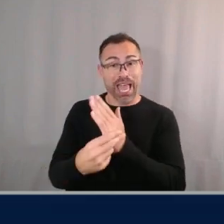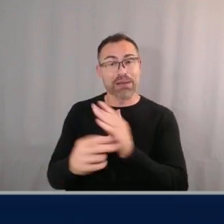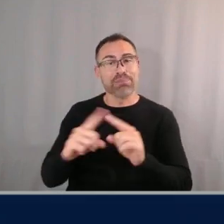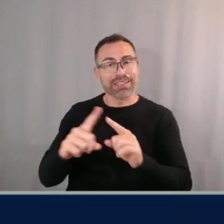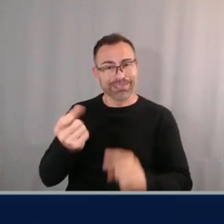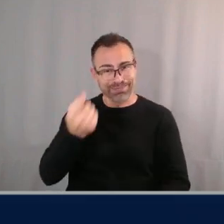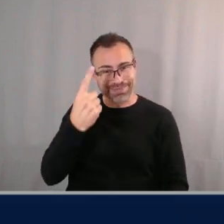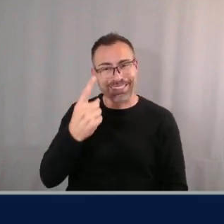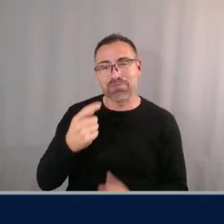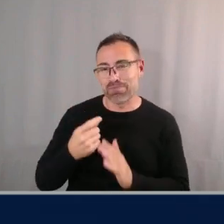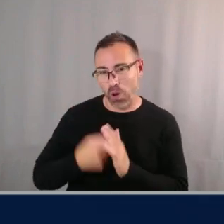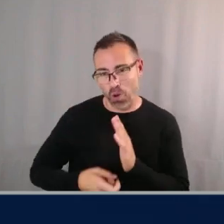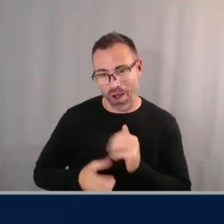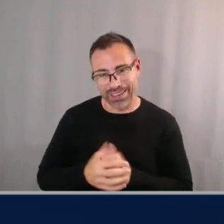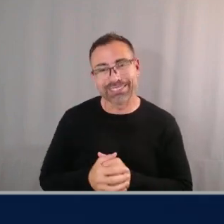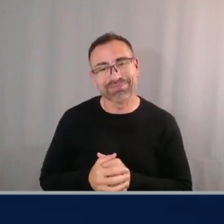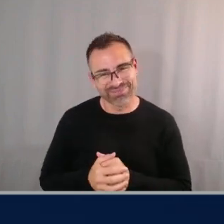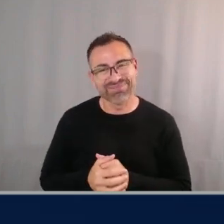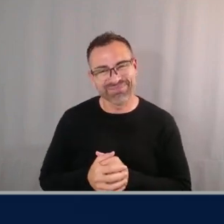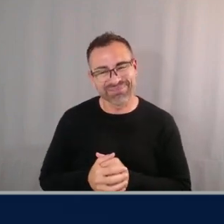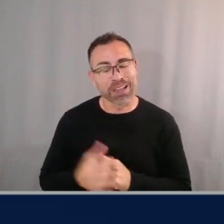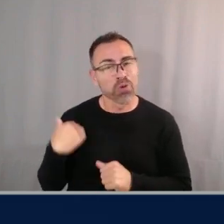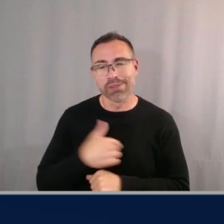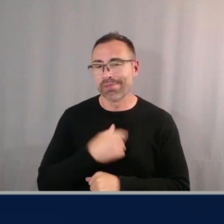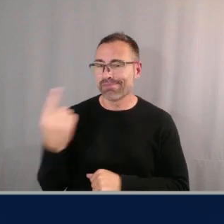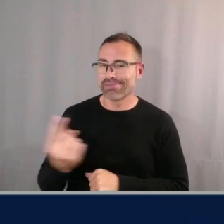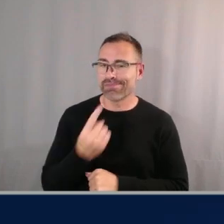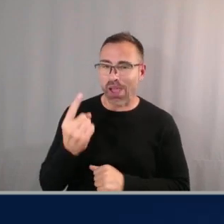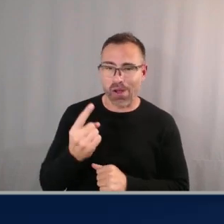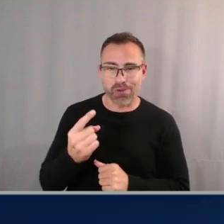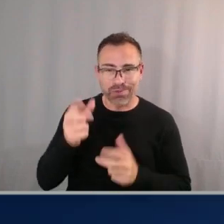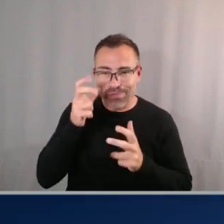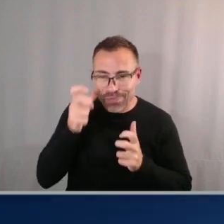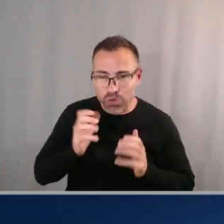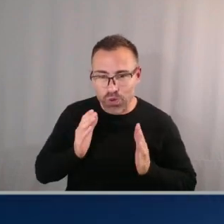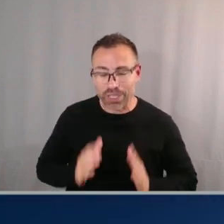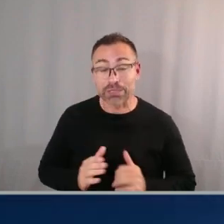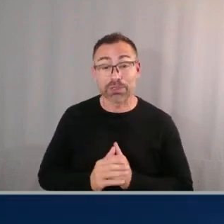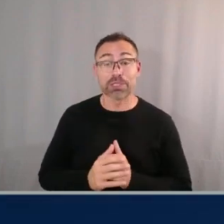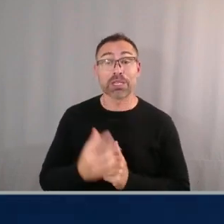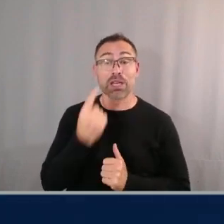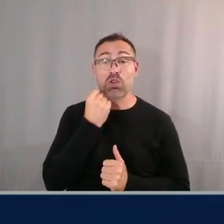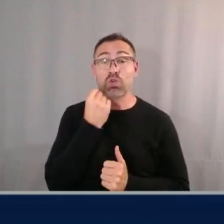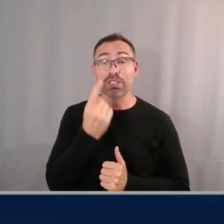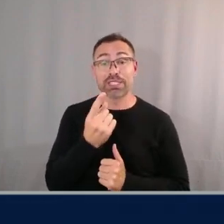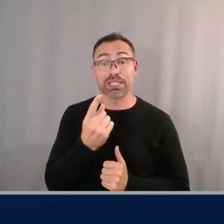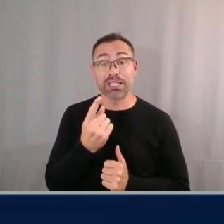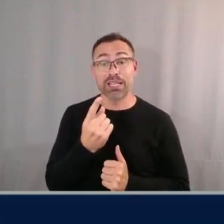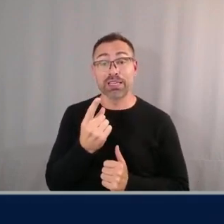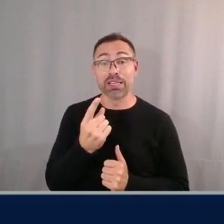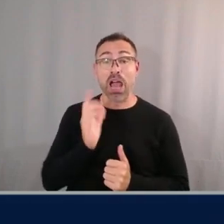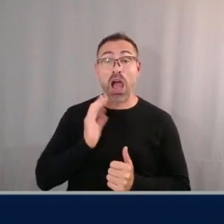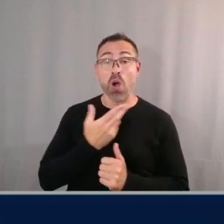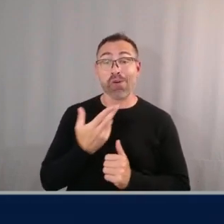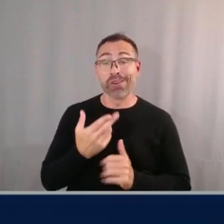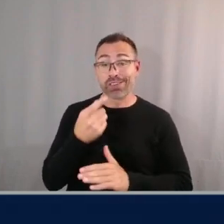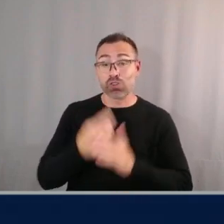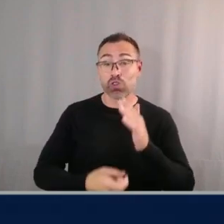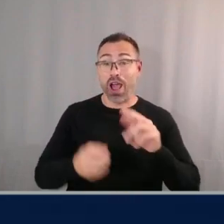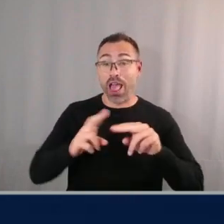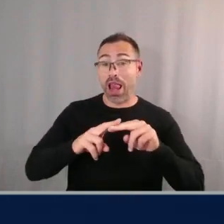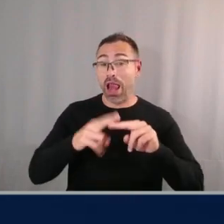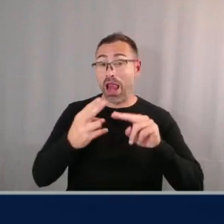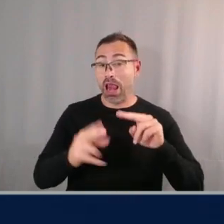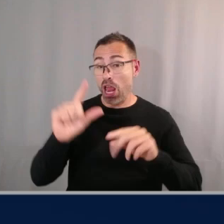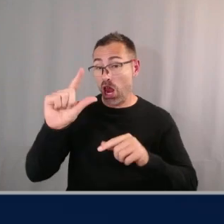are always listening to our customers um and we just recently uh uh dropped the prices on s3 object tags